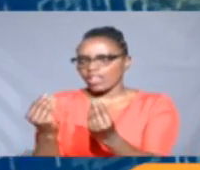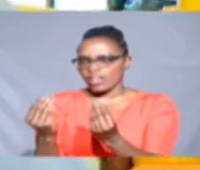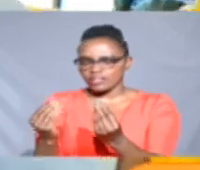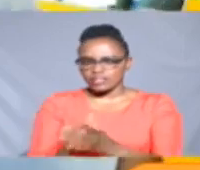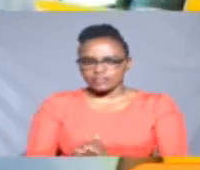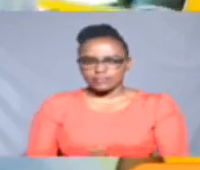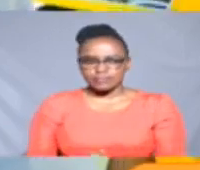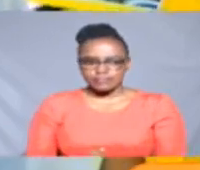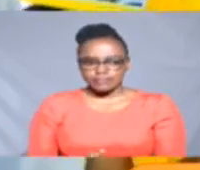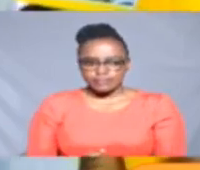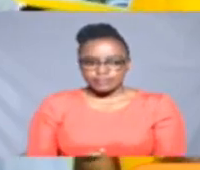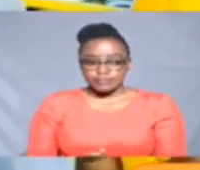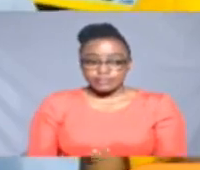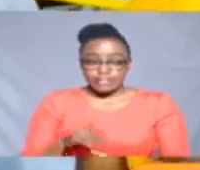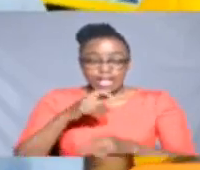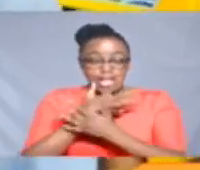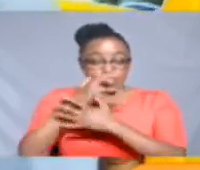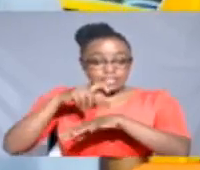ease.